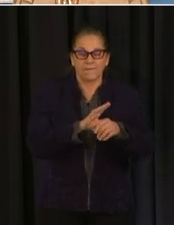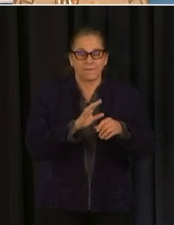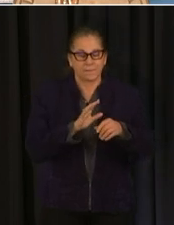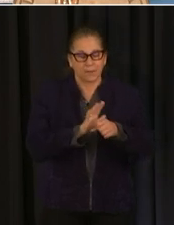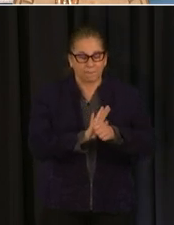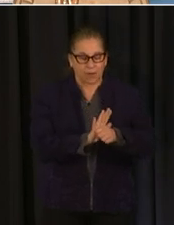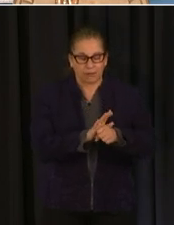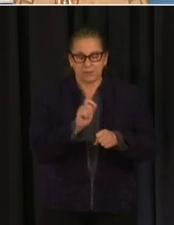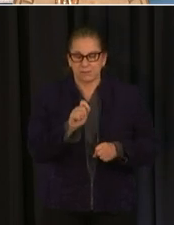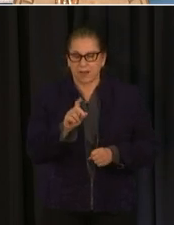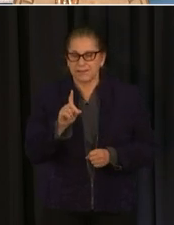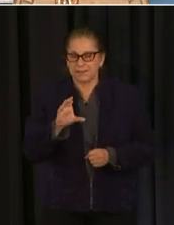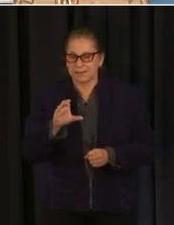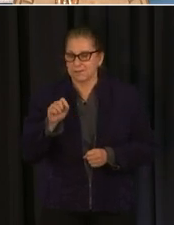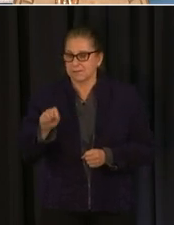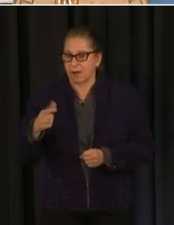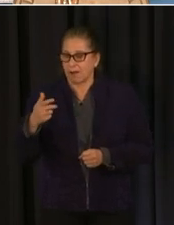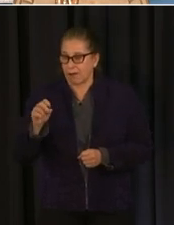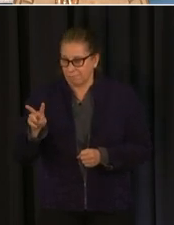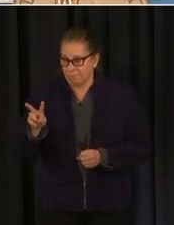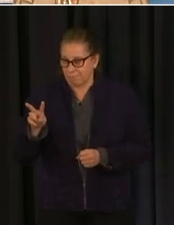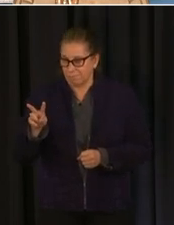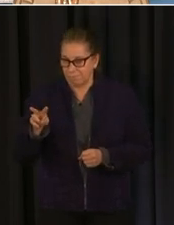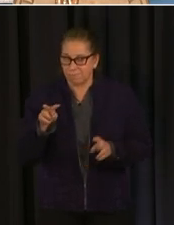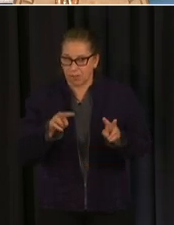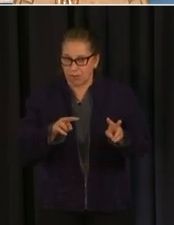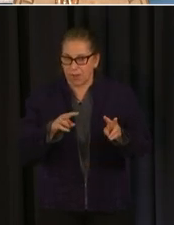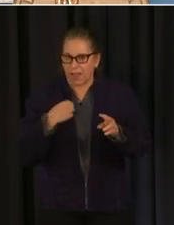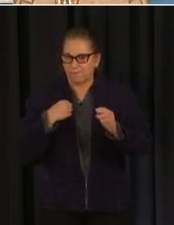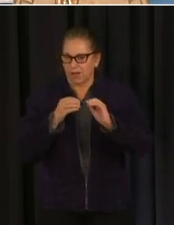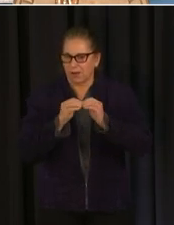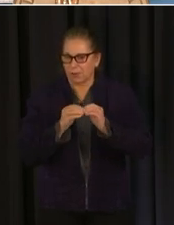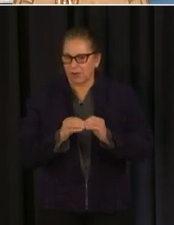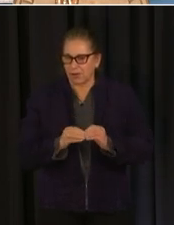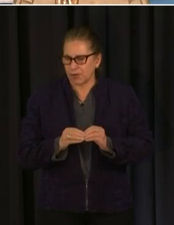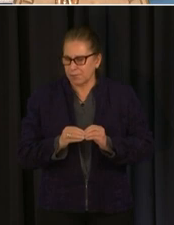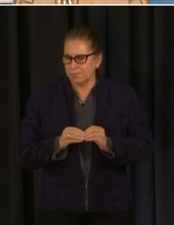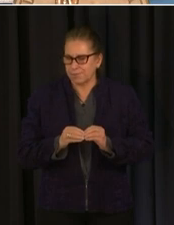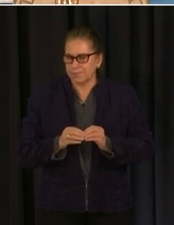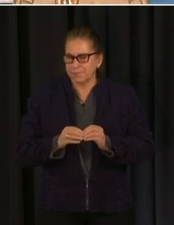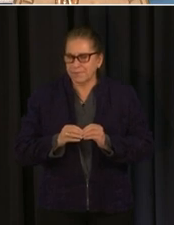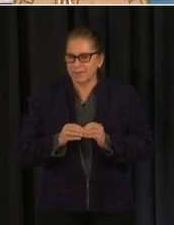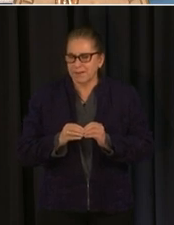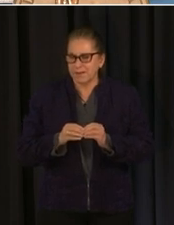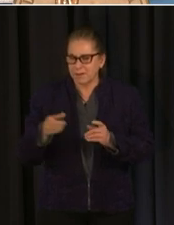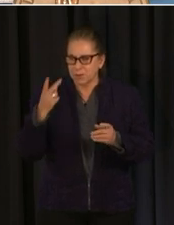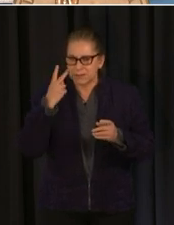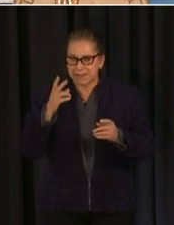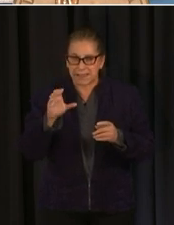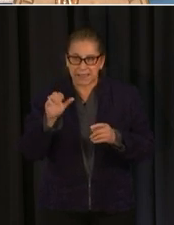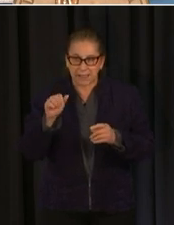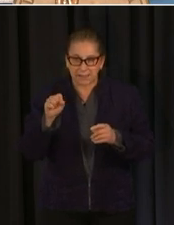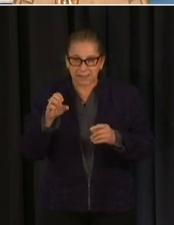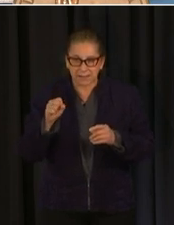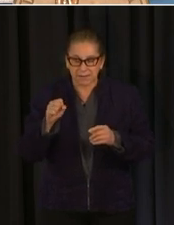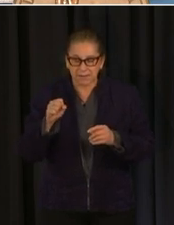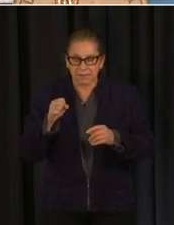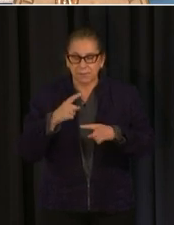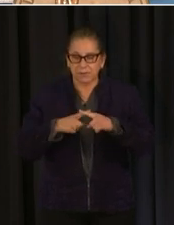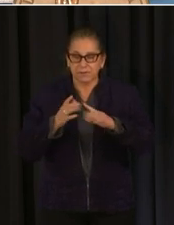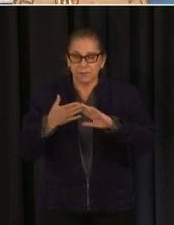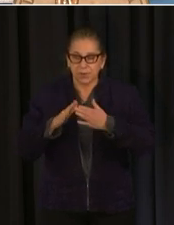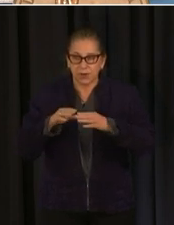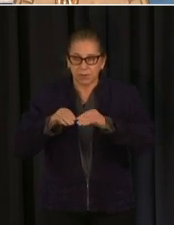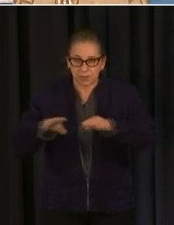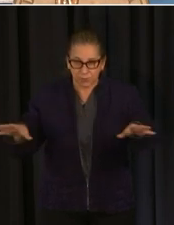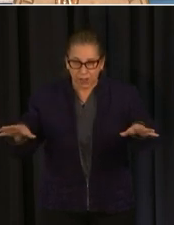that over the last several days we have seen our case spread our community spread